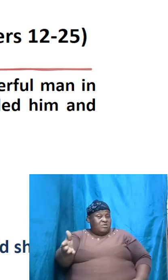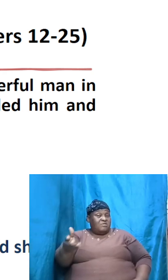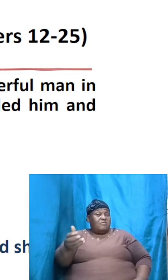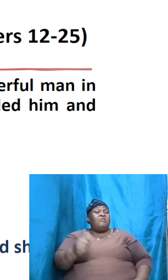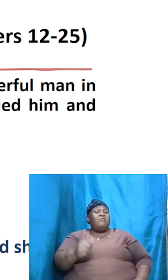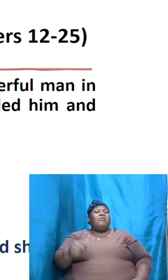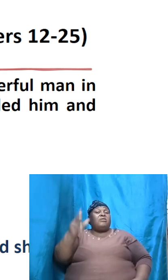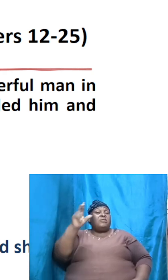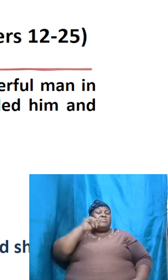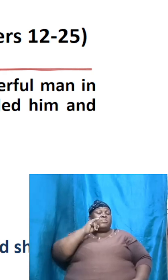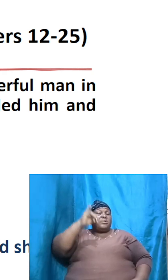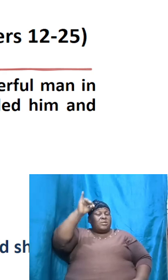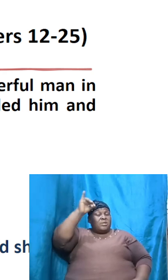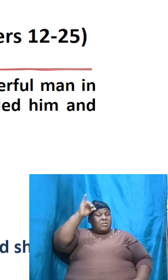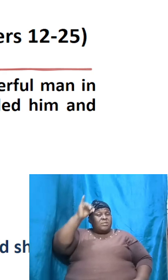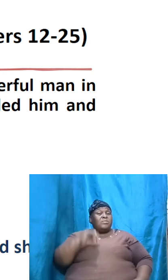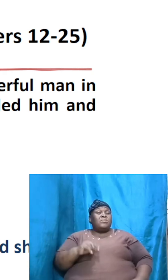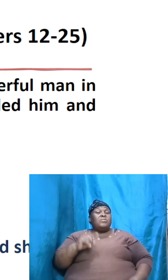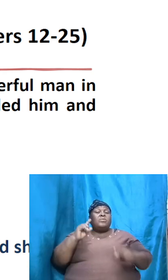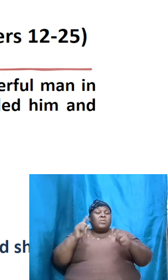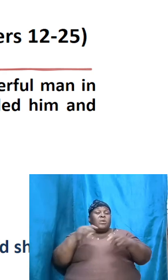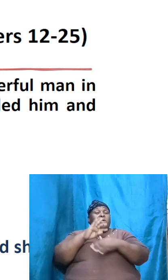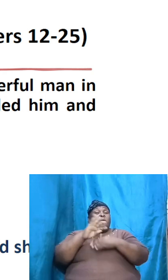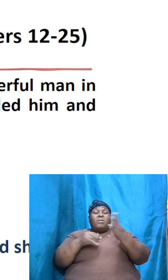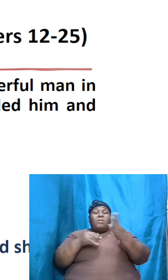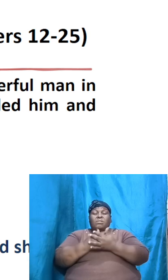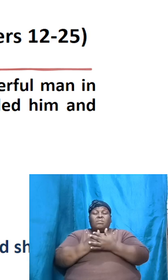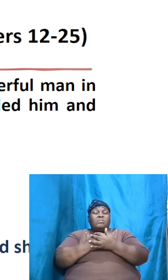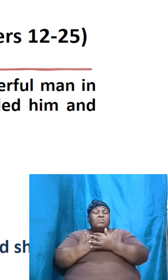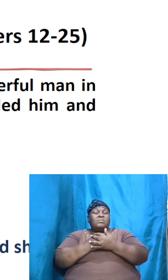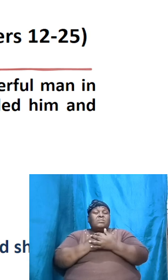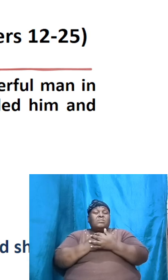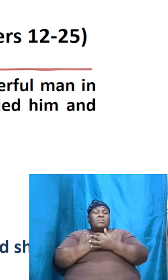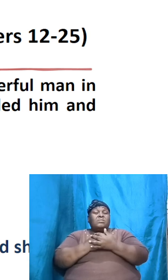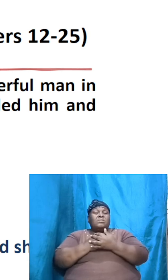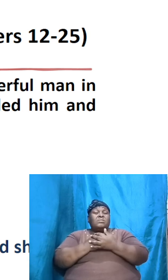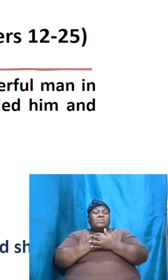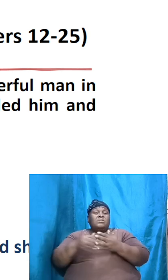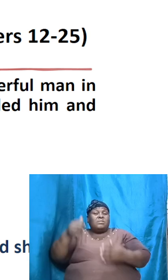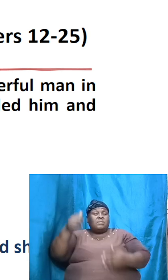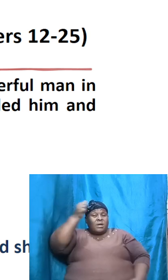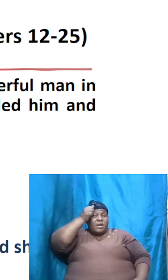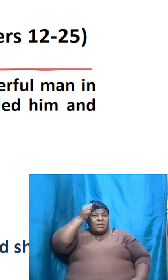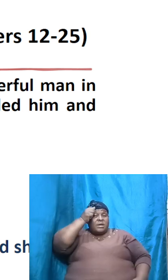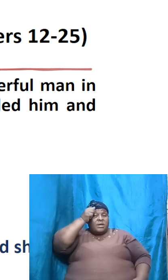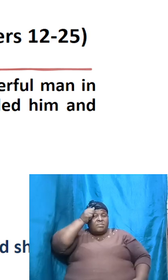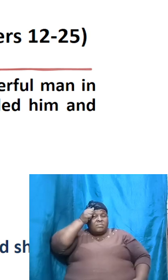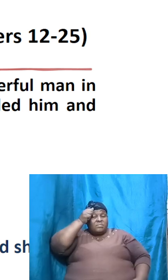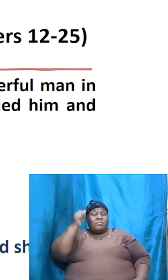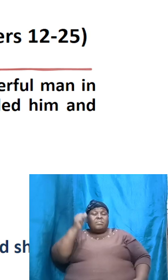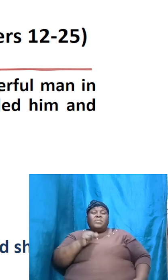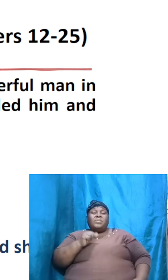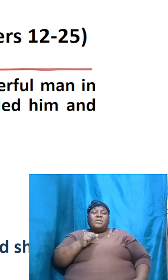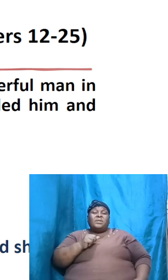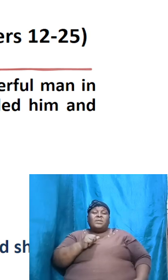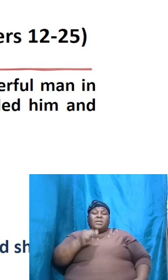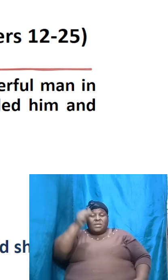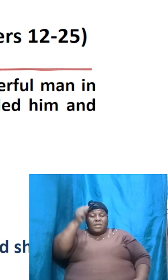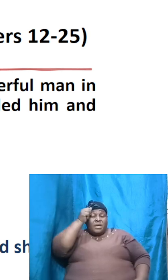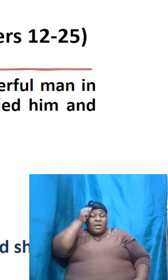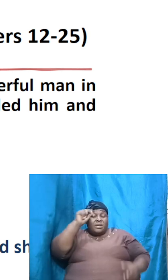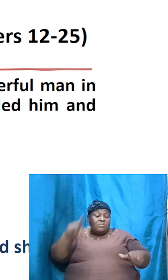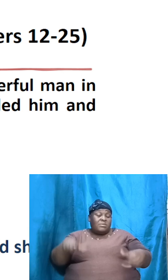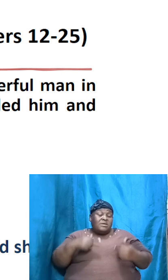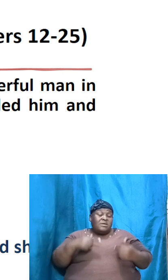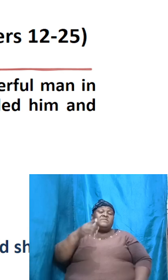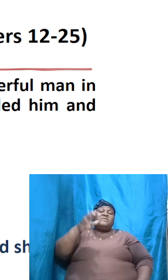who going back up all the way almost to Adam. Remember, Adam lived to about 900 and a half. By the time